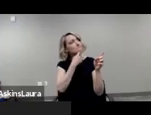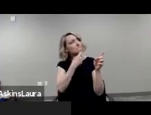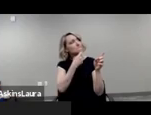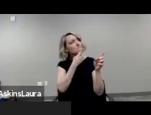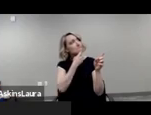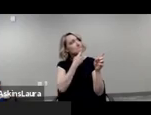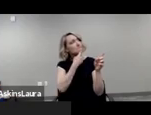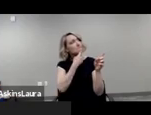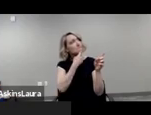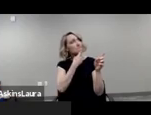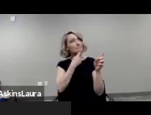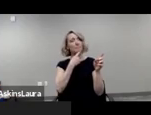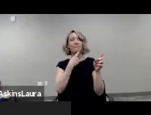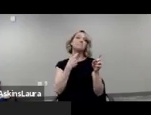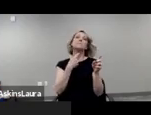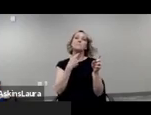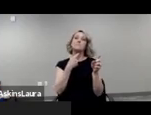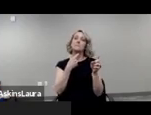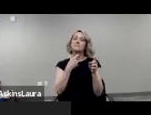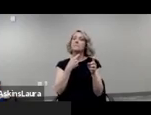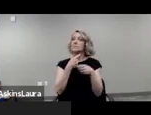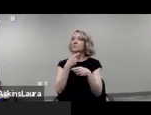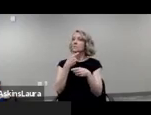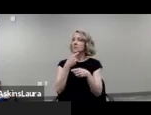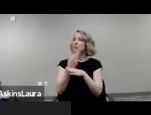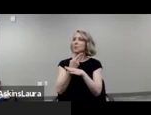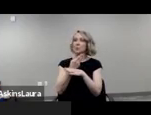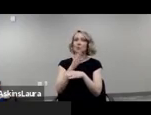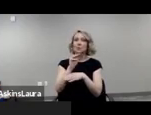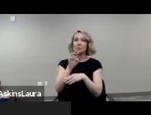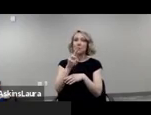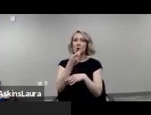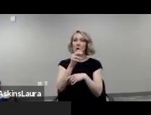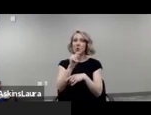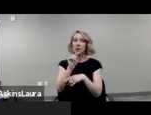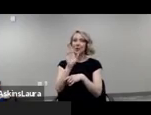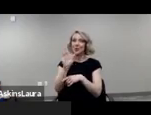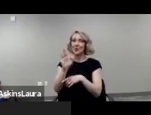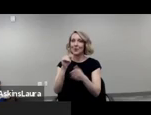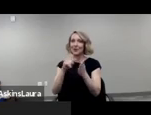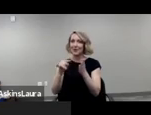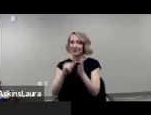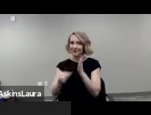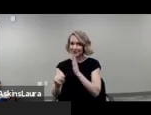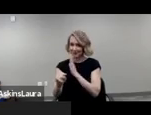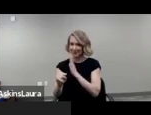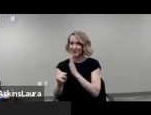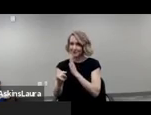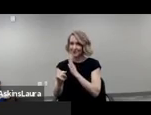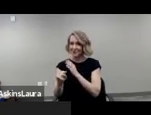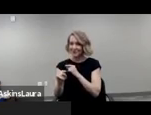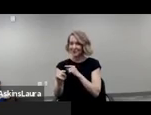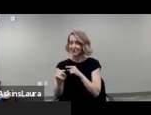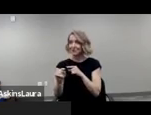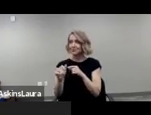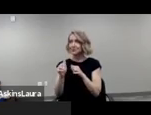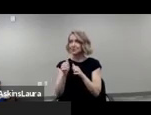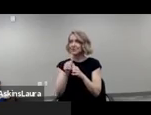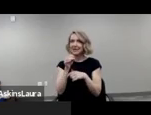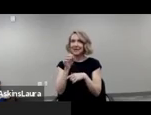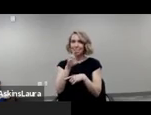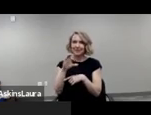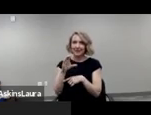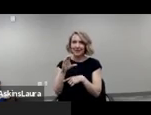in addition to margaret's research um through dredif and through drc with the um with the